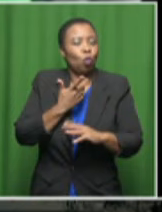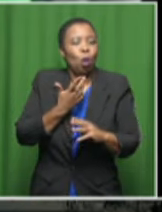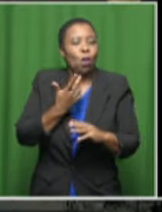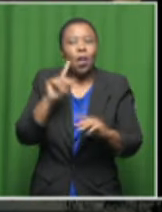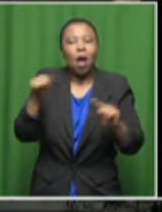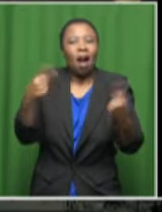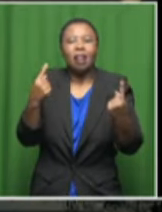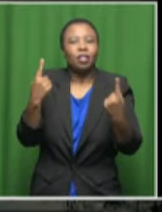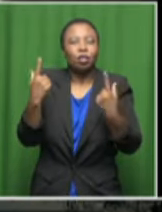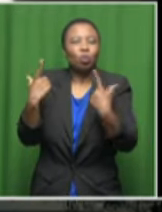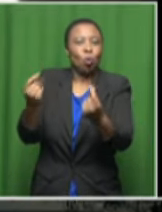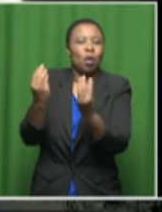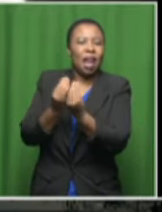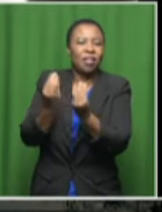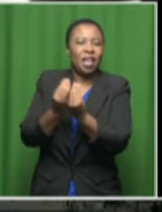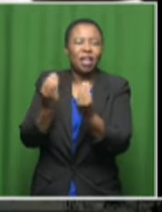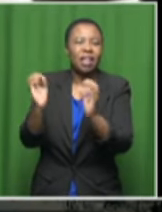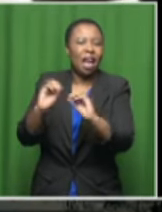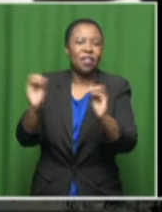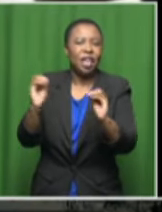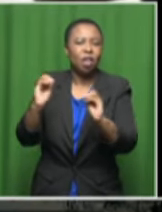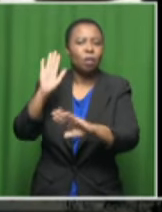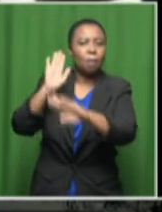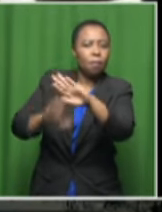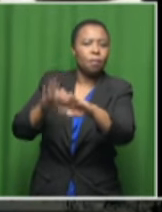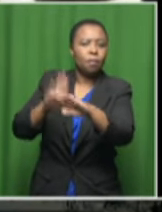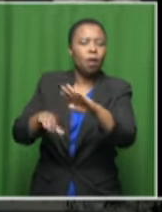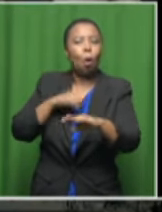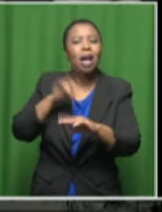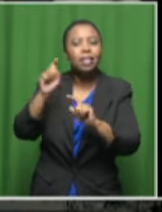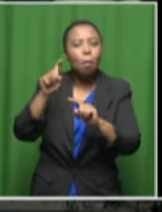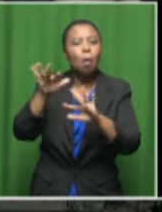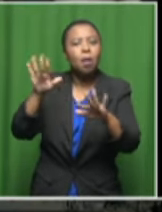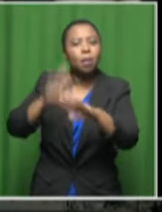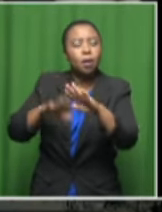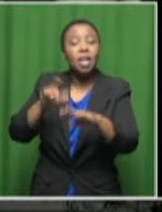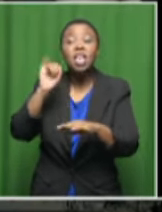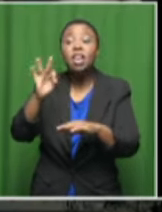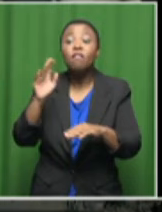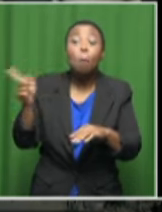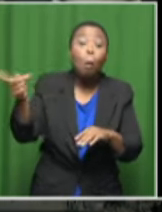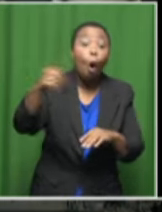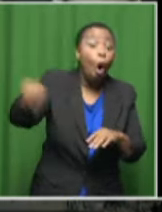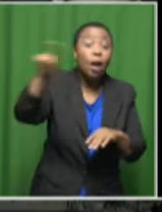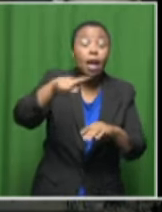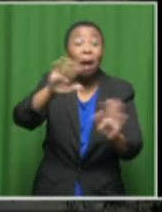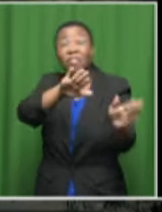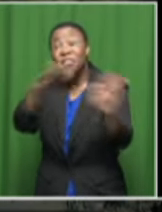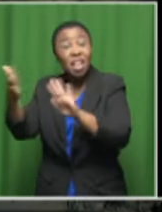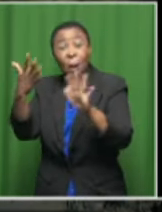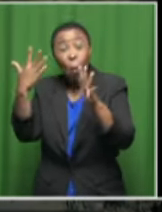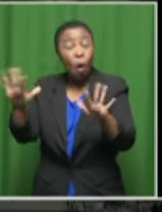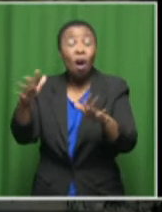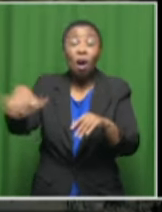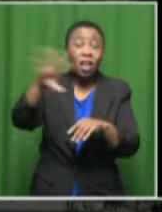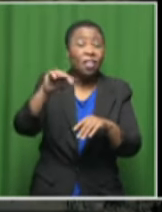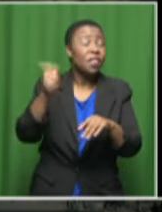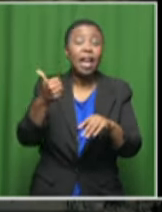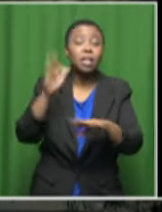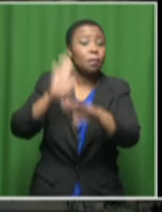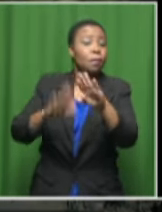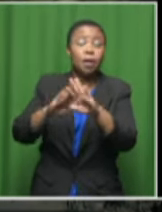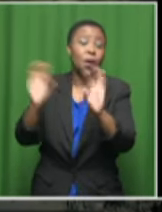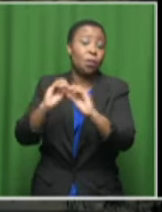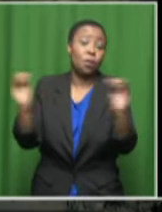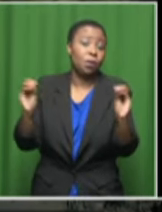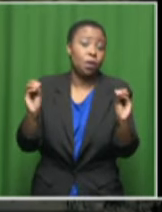prosecuting criminally those who ought to have been prosecuted if all of them have died. But it clearly,